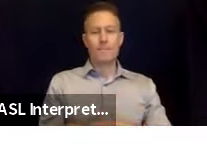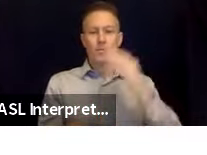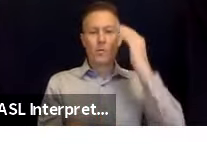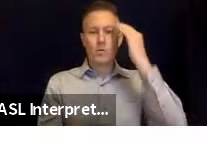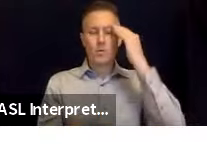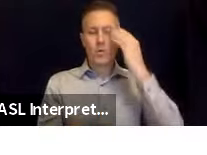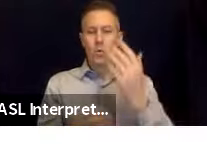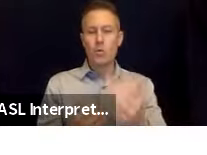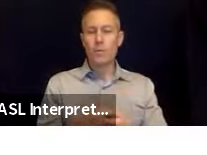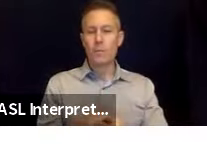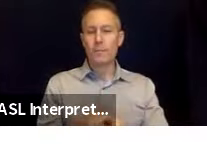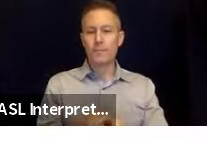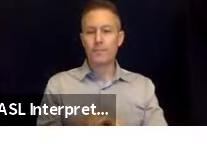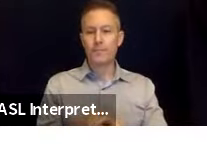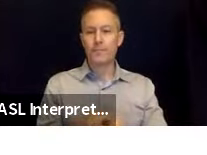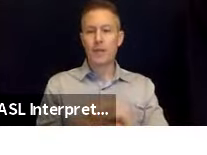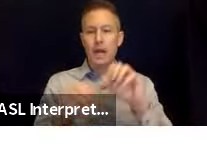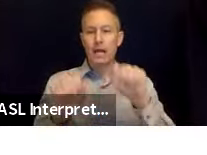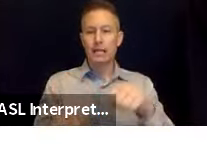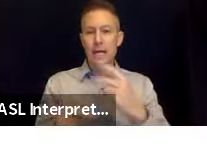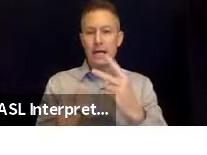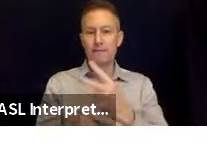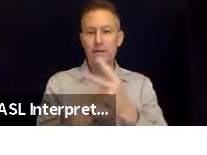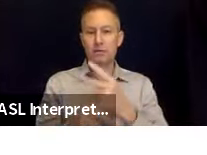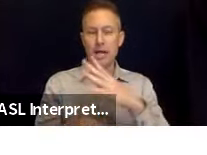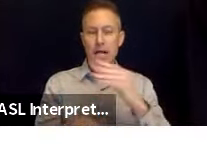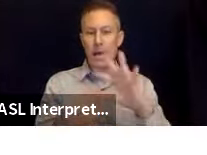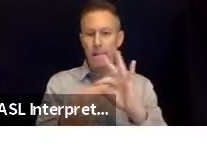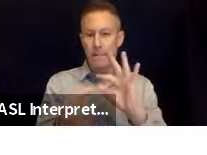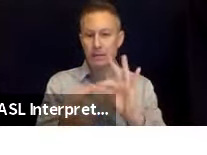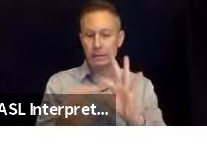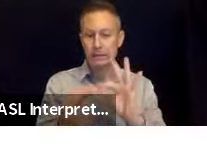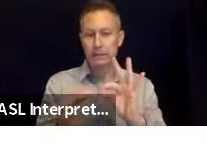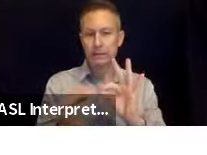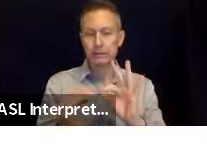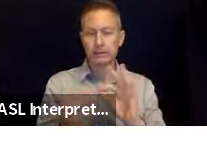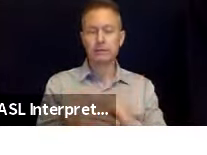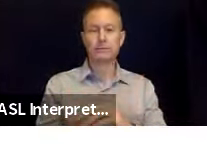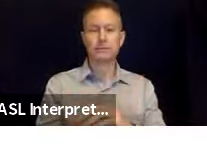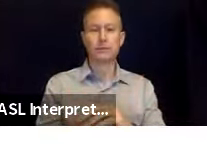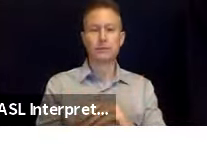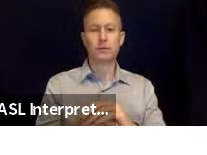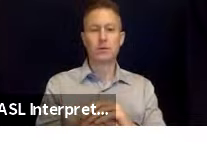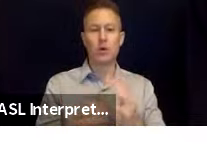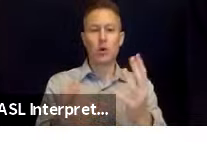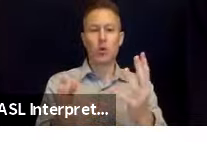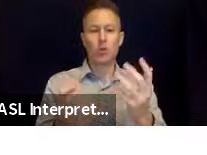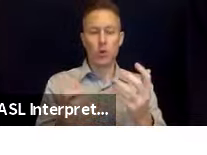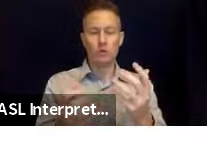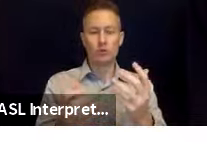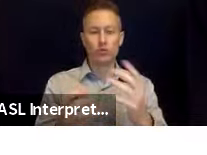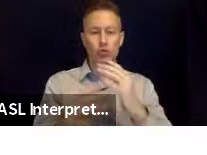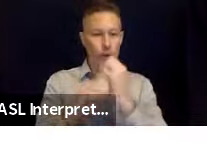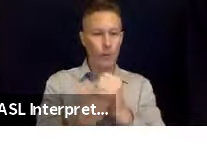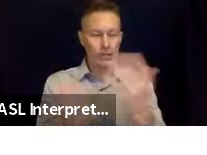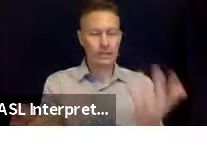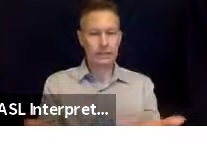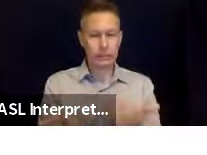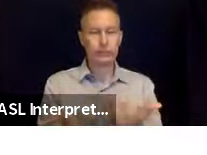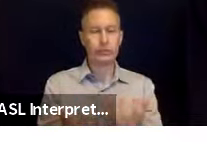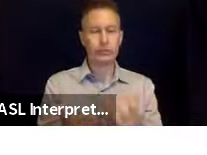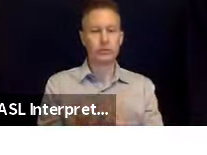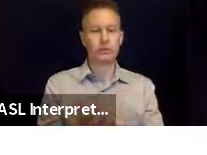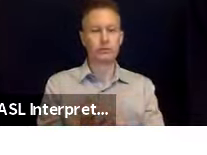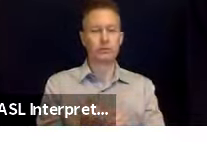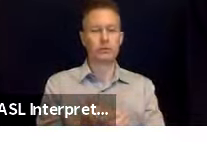What you can figure that out and message them. We do want to wrap up here and just make sure that you see